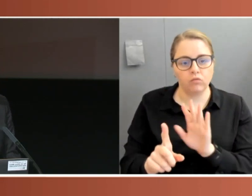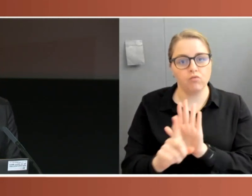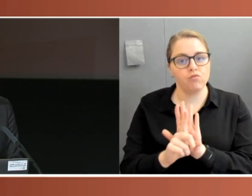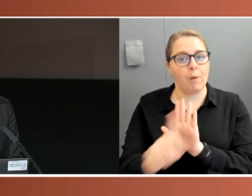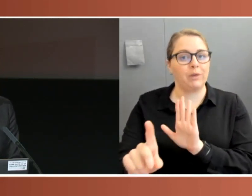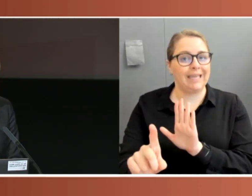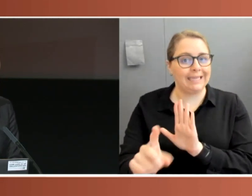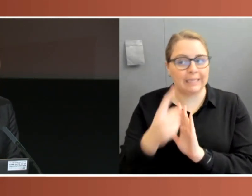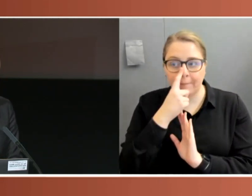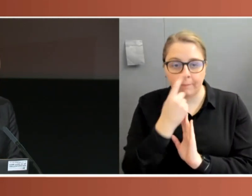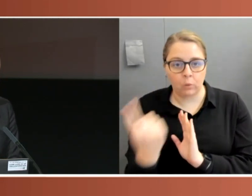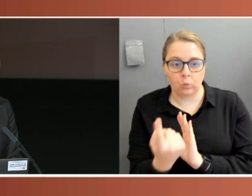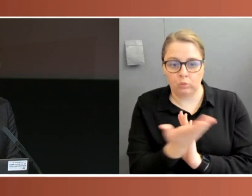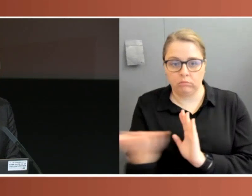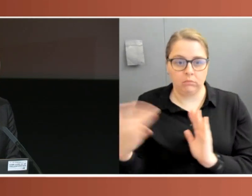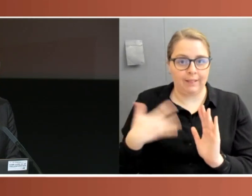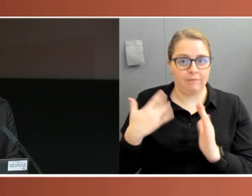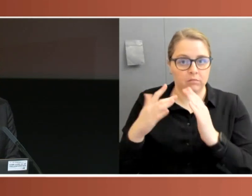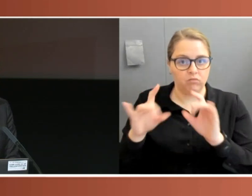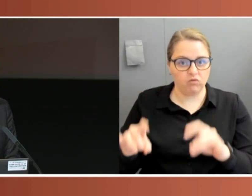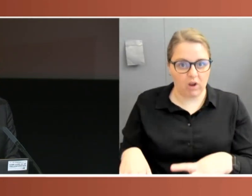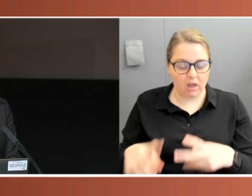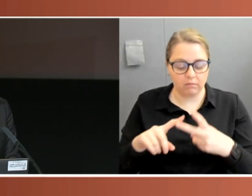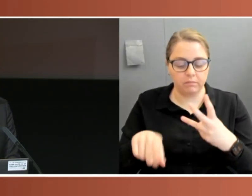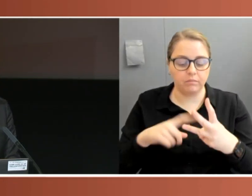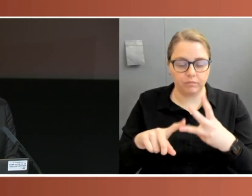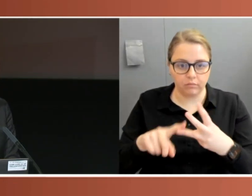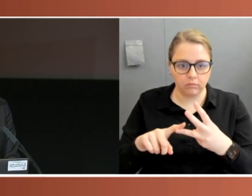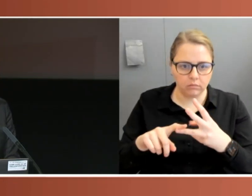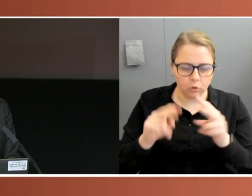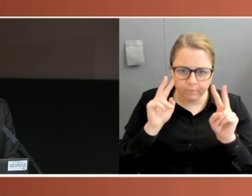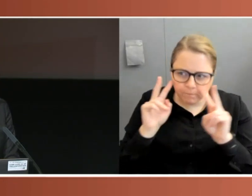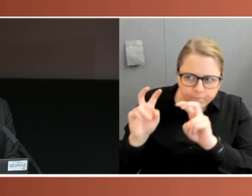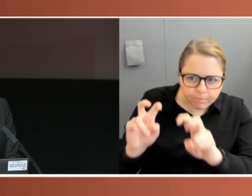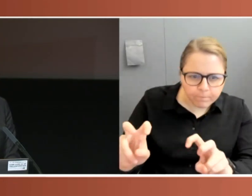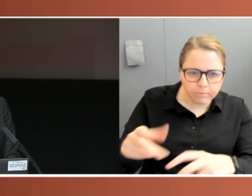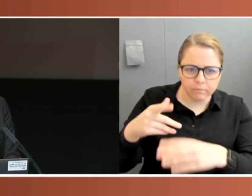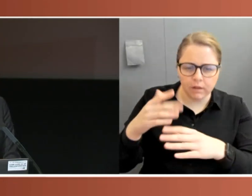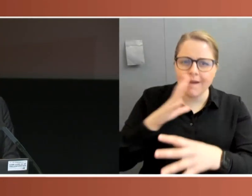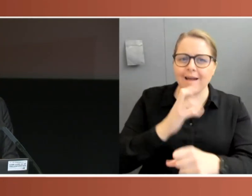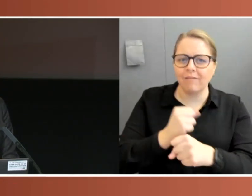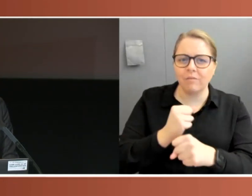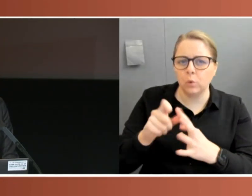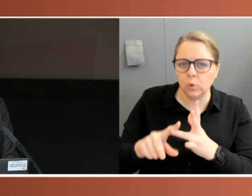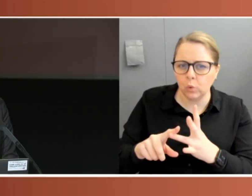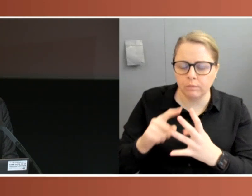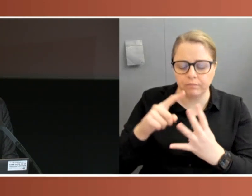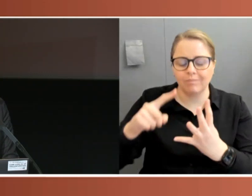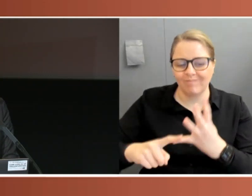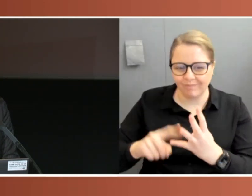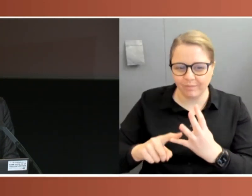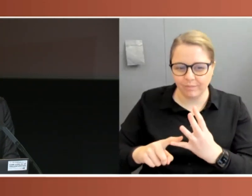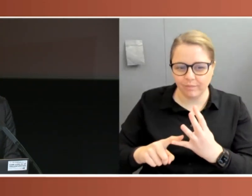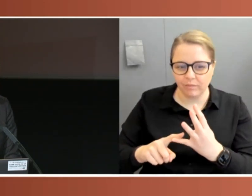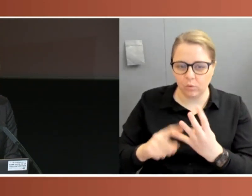Australia. The third is to examine the work of government. And the fourth is to provide a place where government is formed.